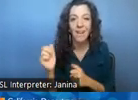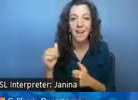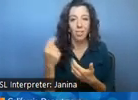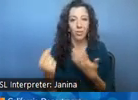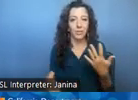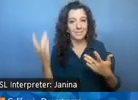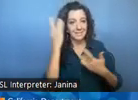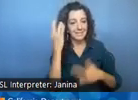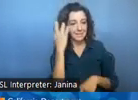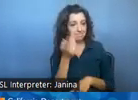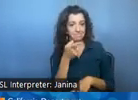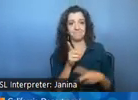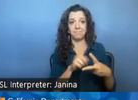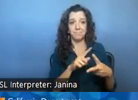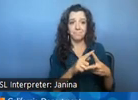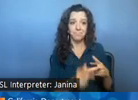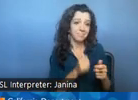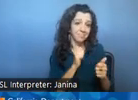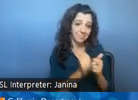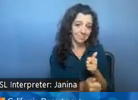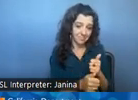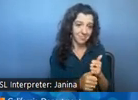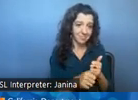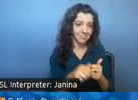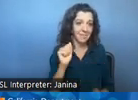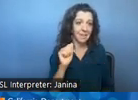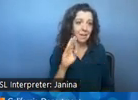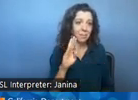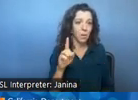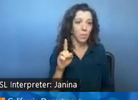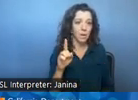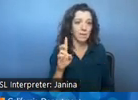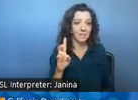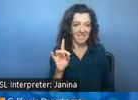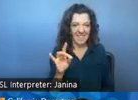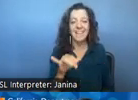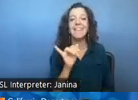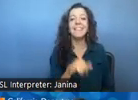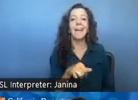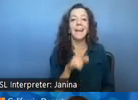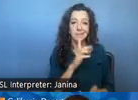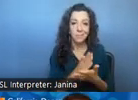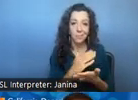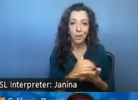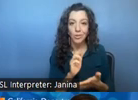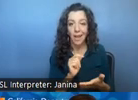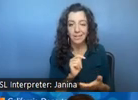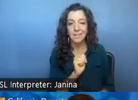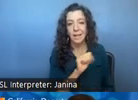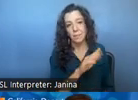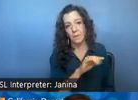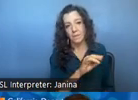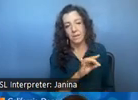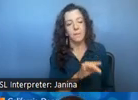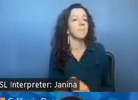seen this one go through uh in ab 178 uh which is the the budget act um another